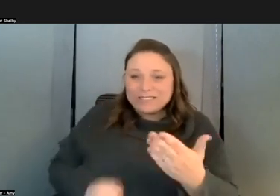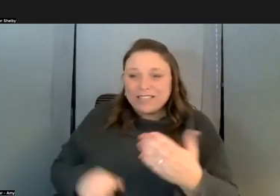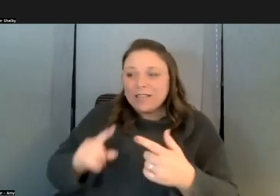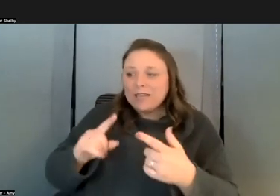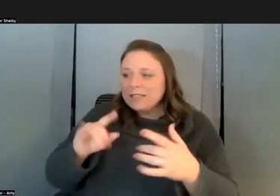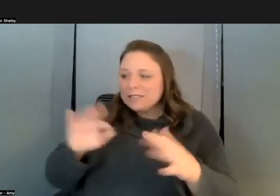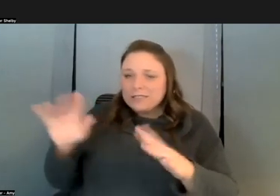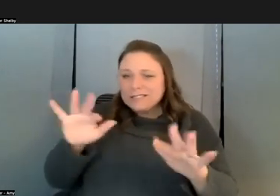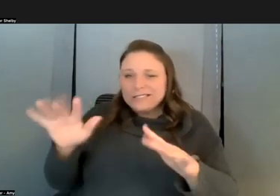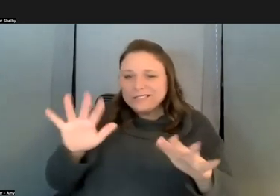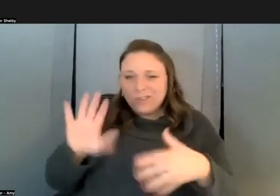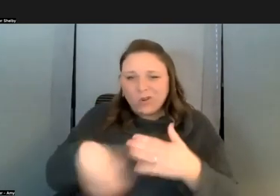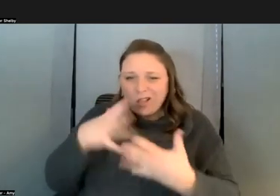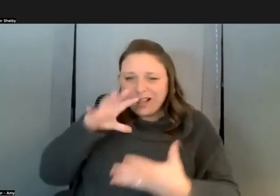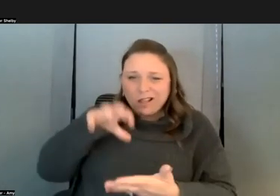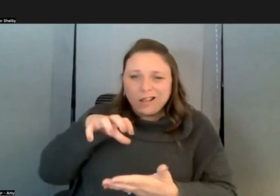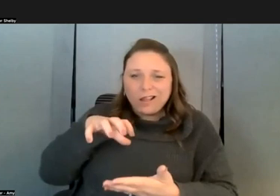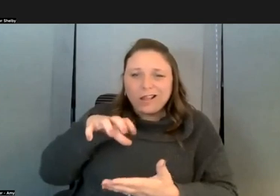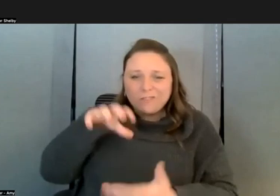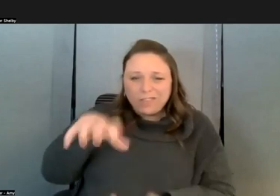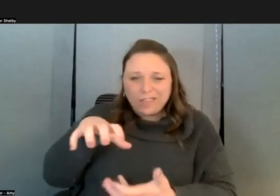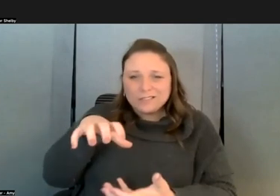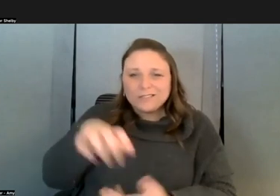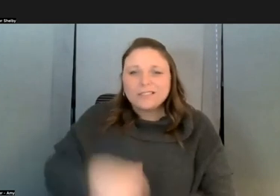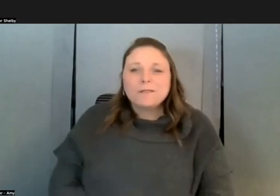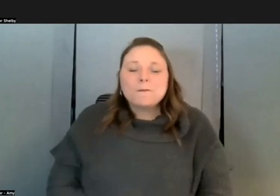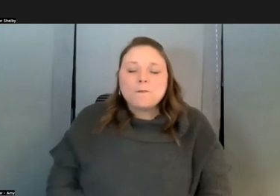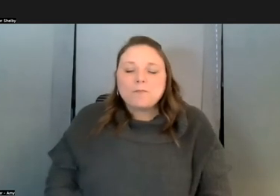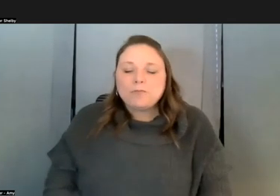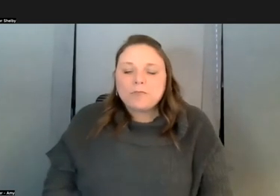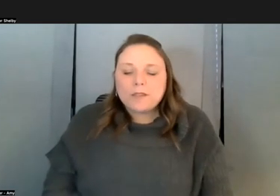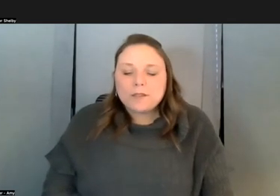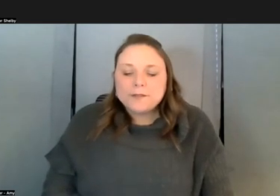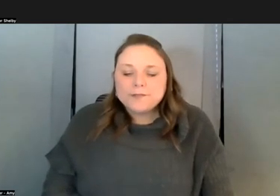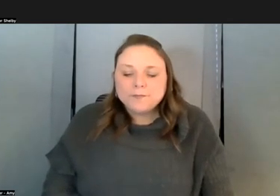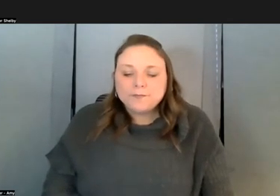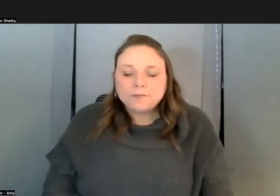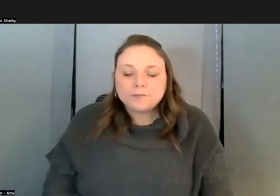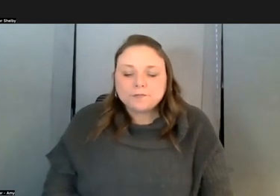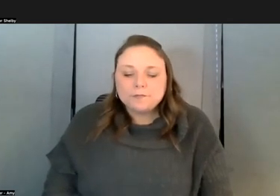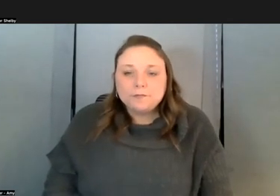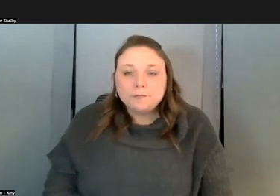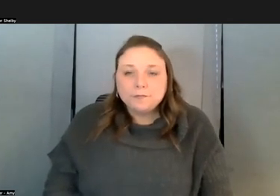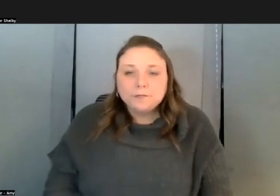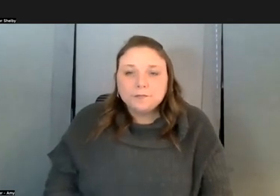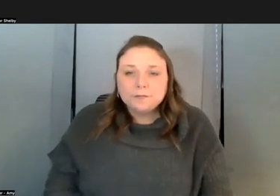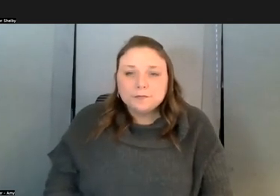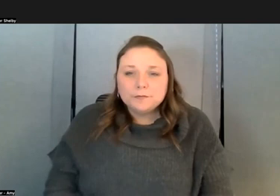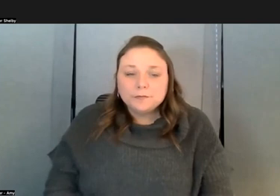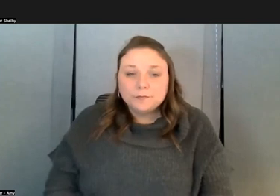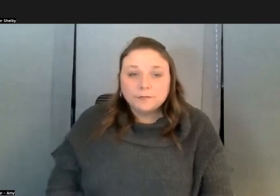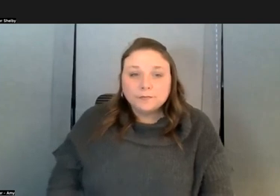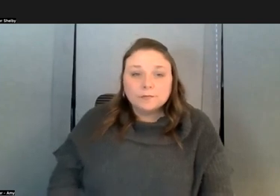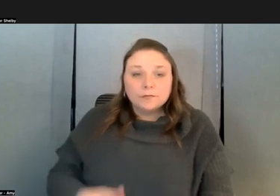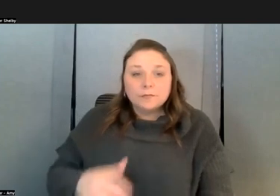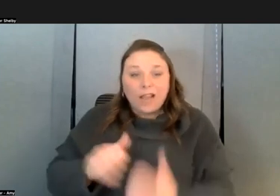and and my feeling about technology and my